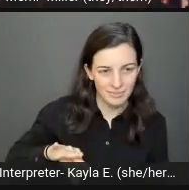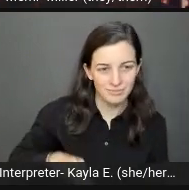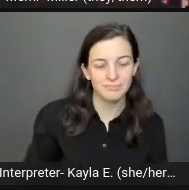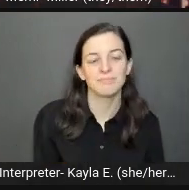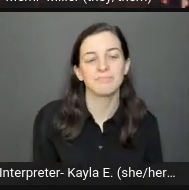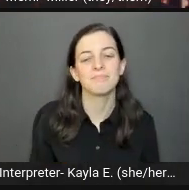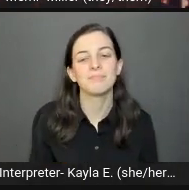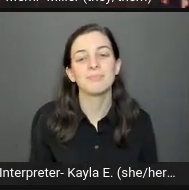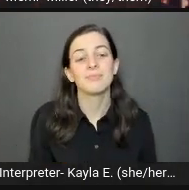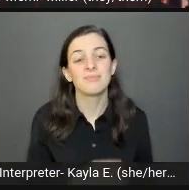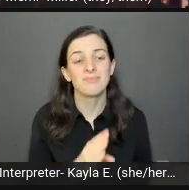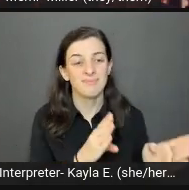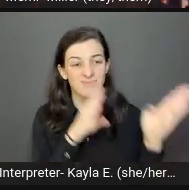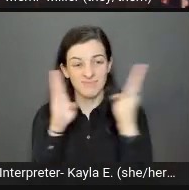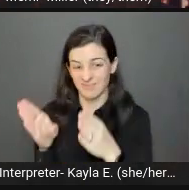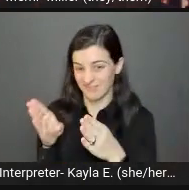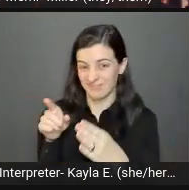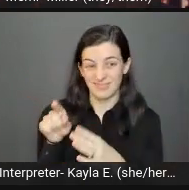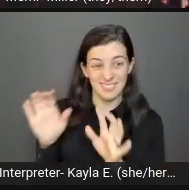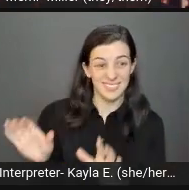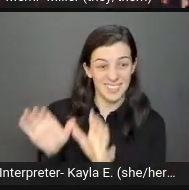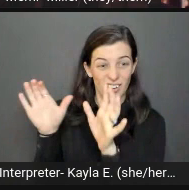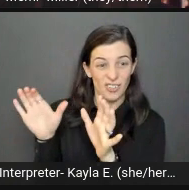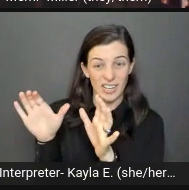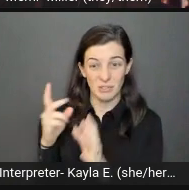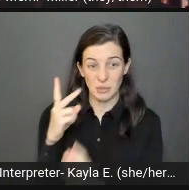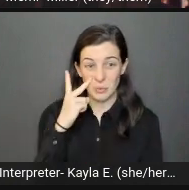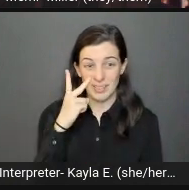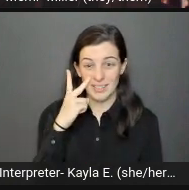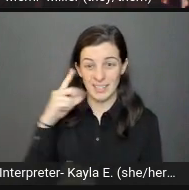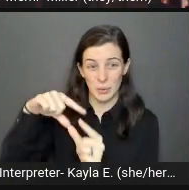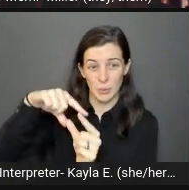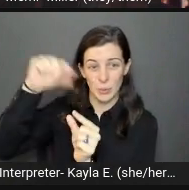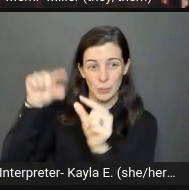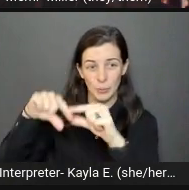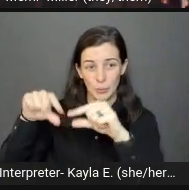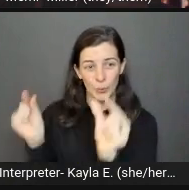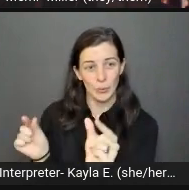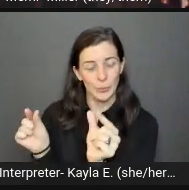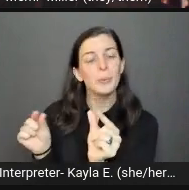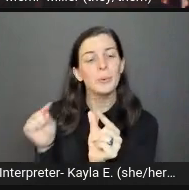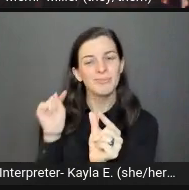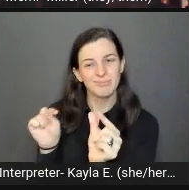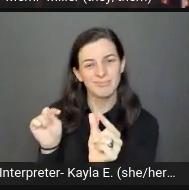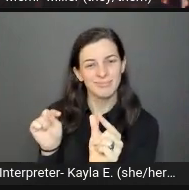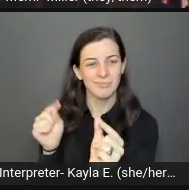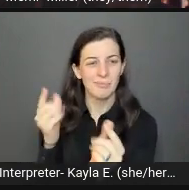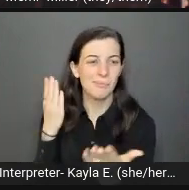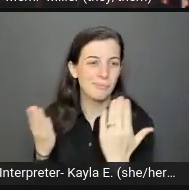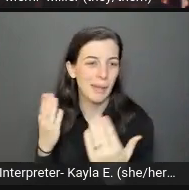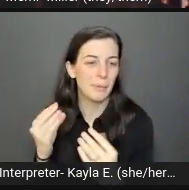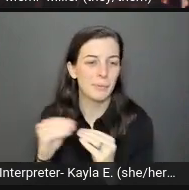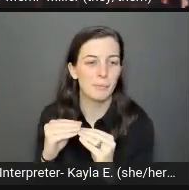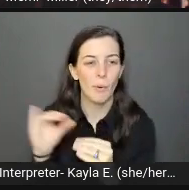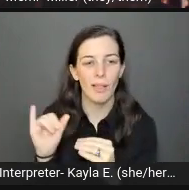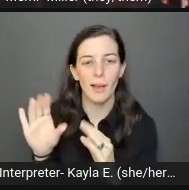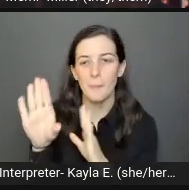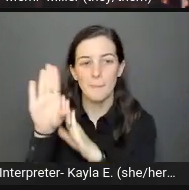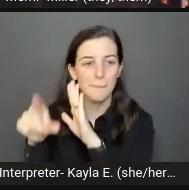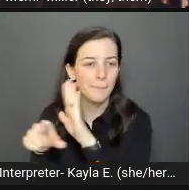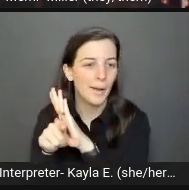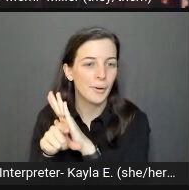In my decorative column, I have a fleur-de-lis. This is a decorative object probably used in a background or a small accent somewhere.